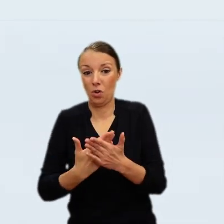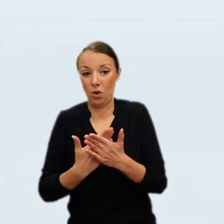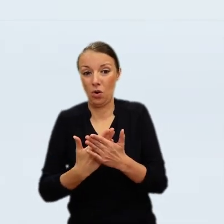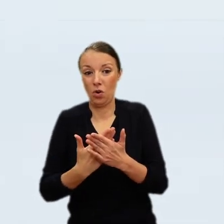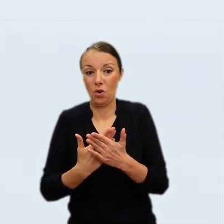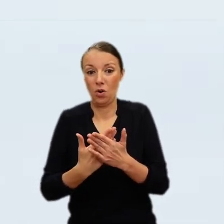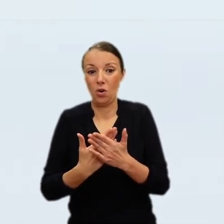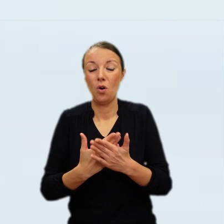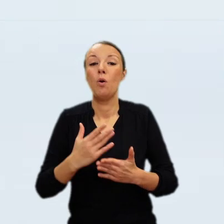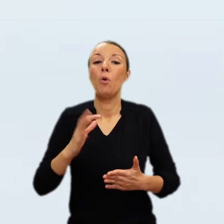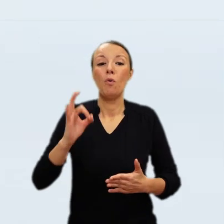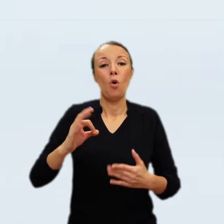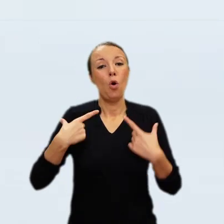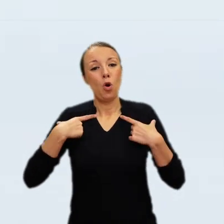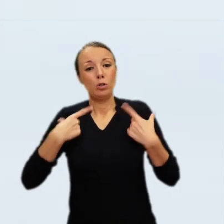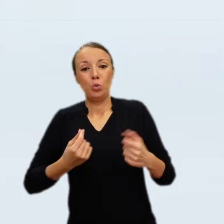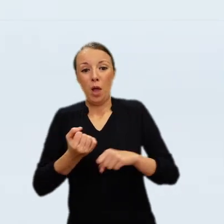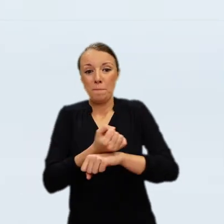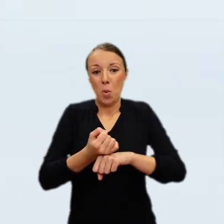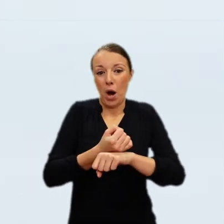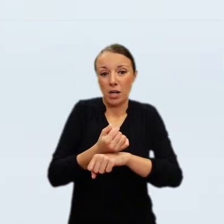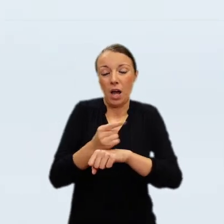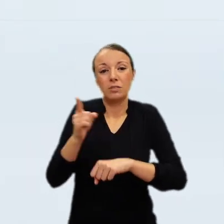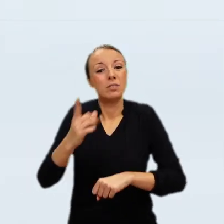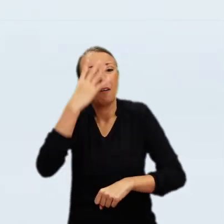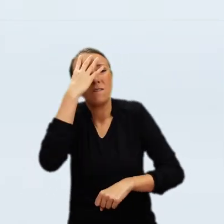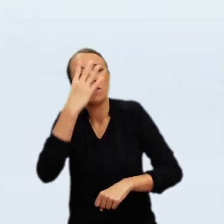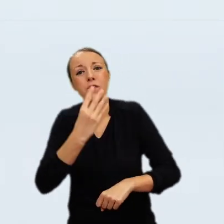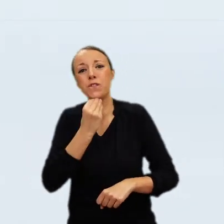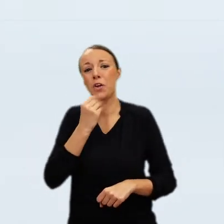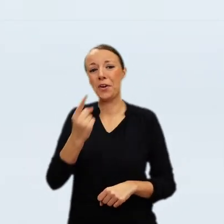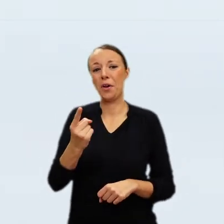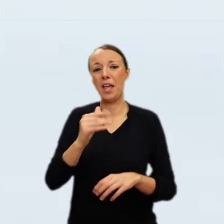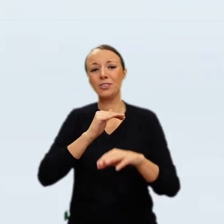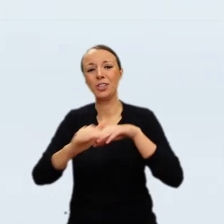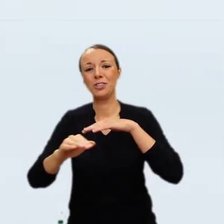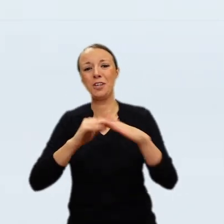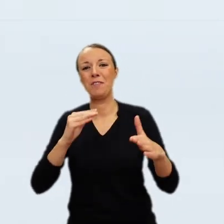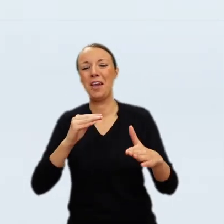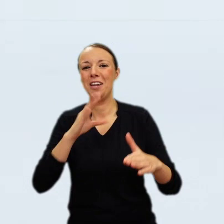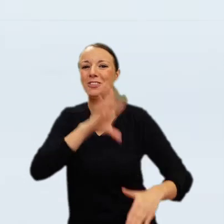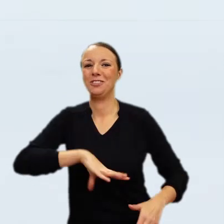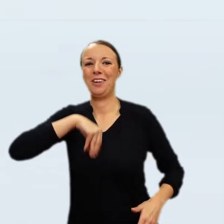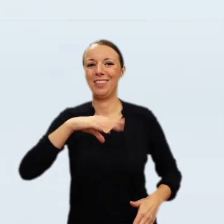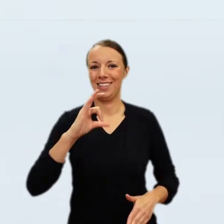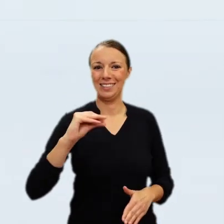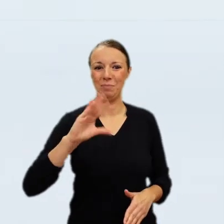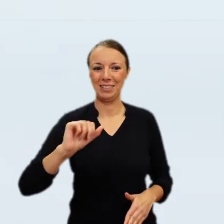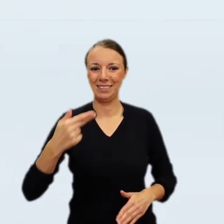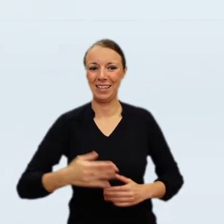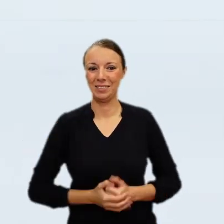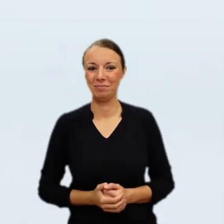into the world of the imagination where we cannot accompany him. But I would like to finish on a more positive note.